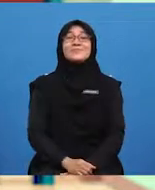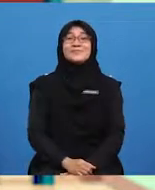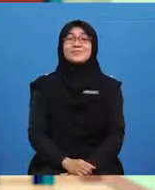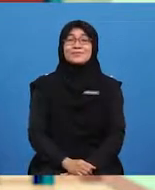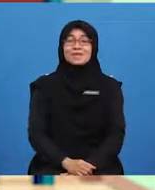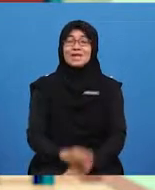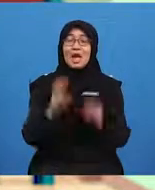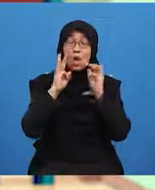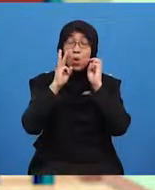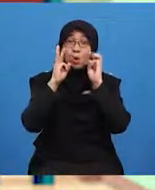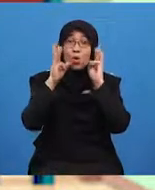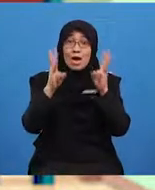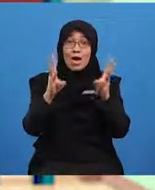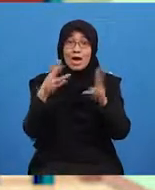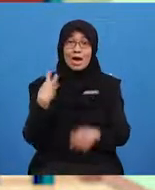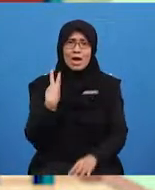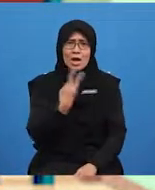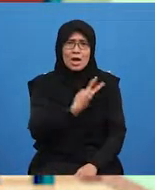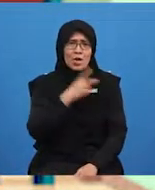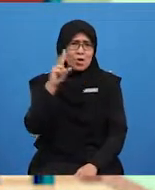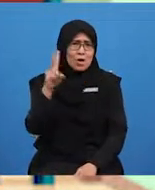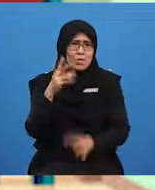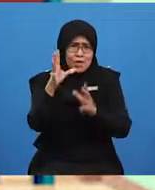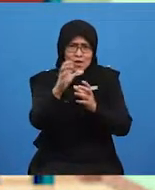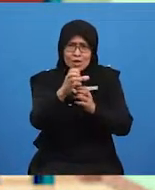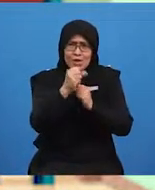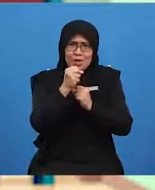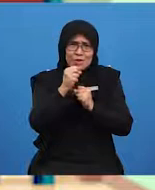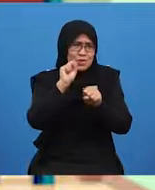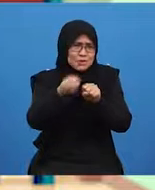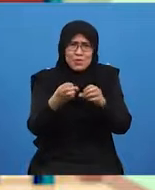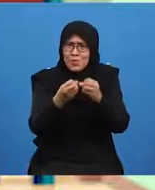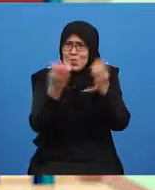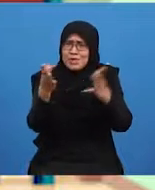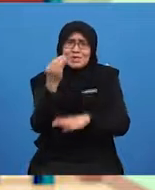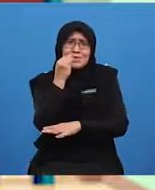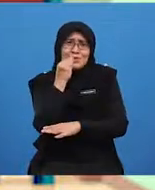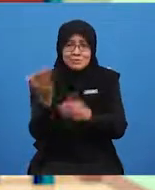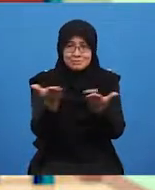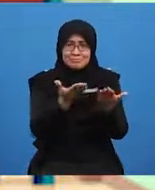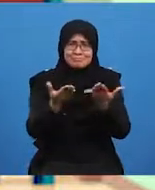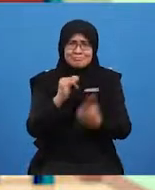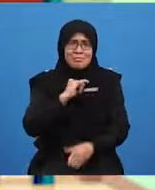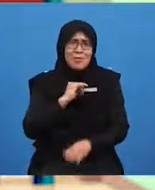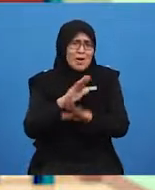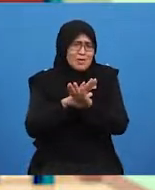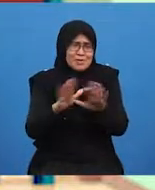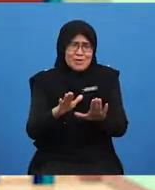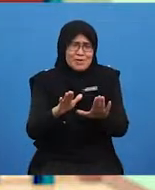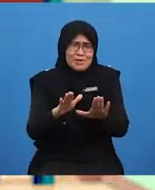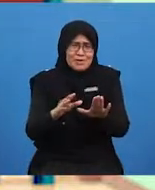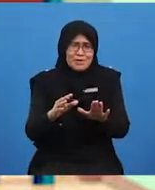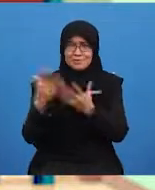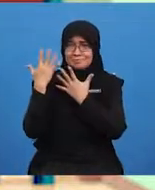Wow! We've got so much food here. I can't wait for dinner.